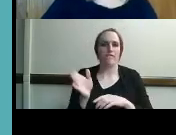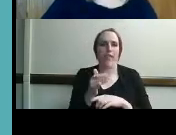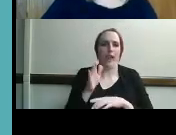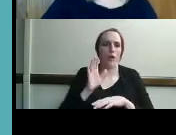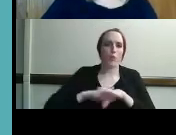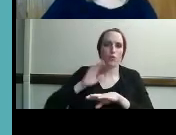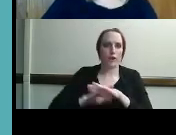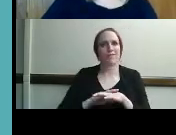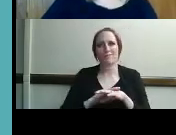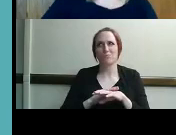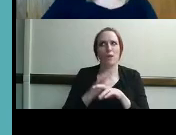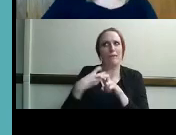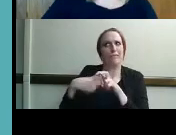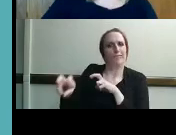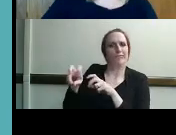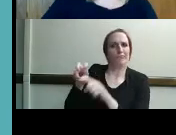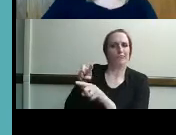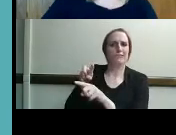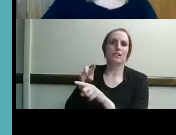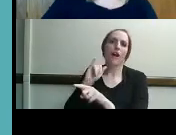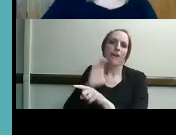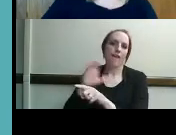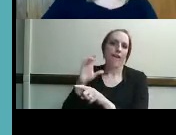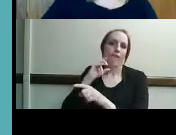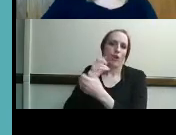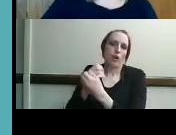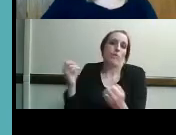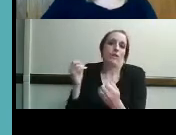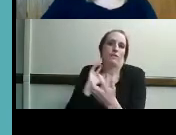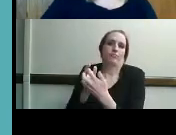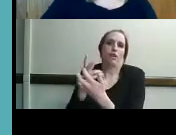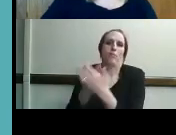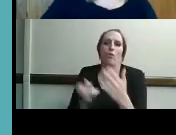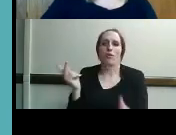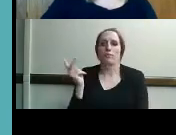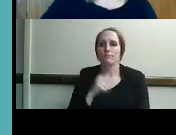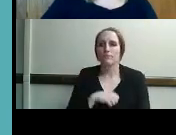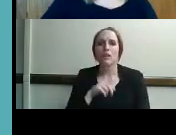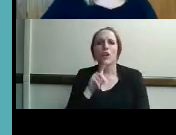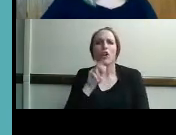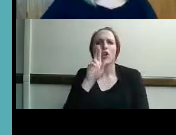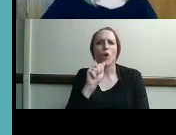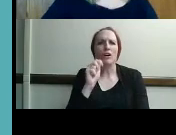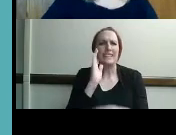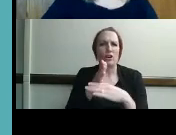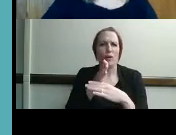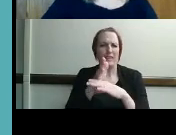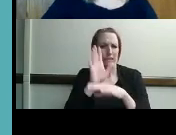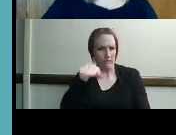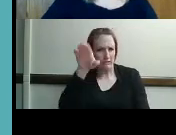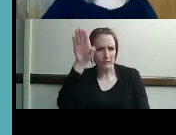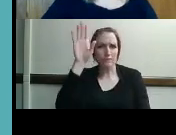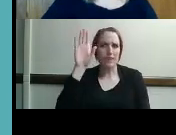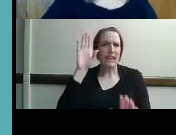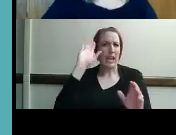vice versa with the vision and hearing and danny i need to just interrupt briefly um it